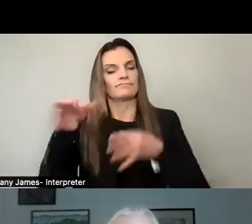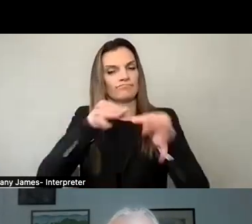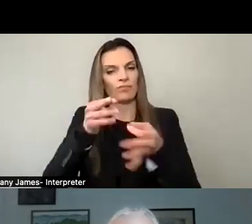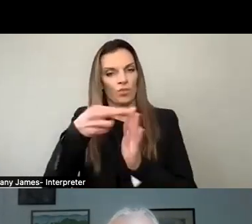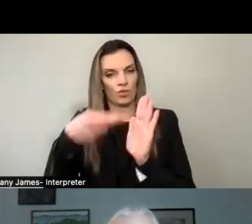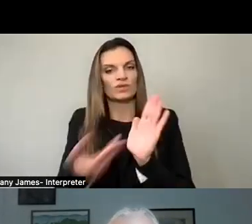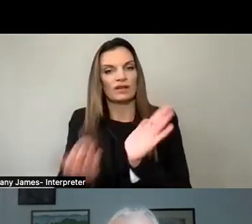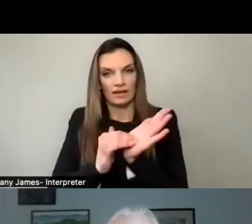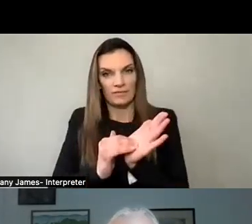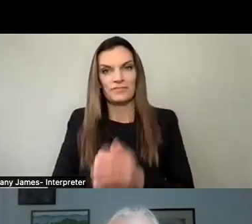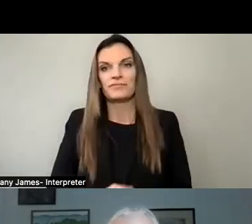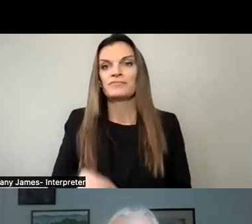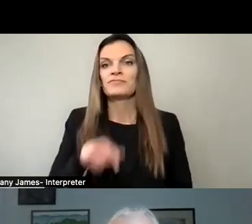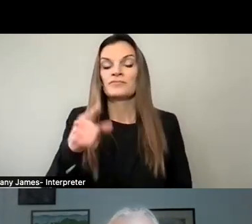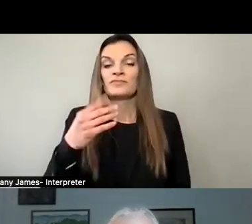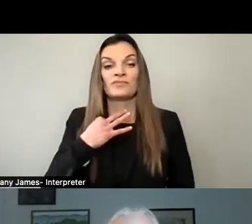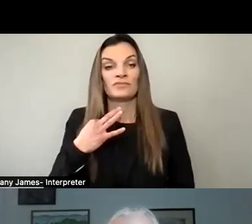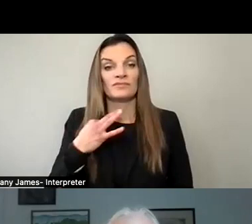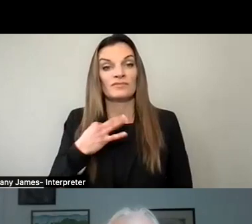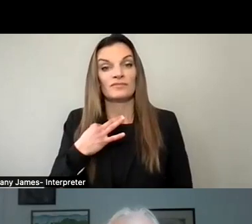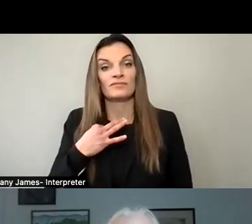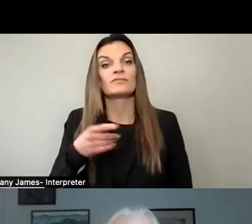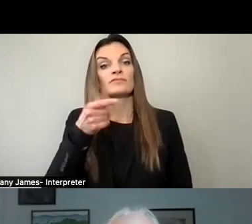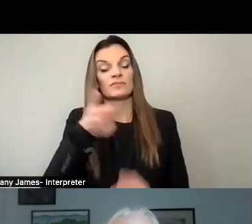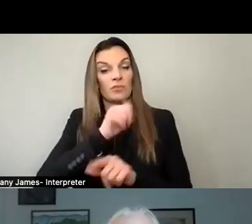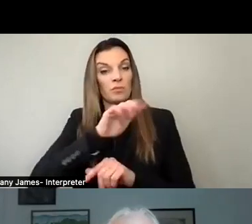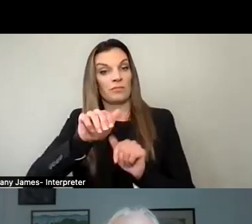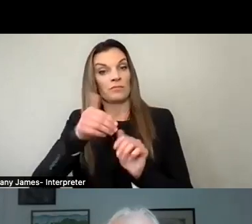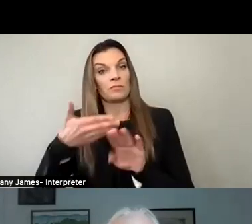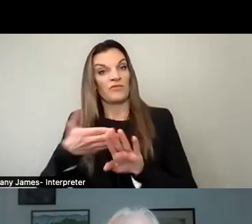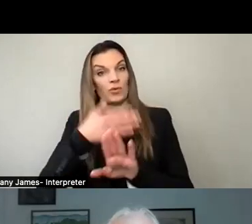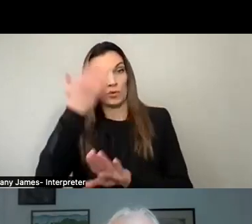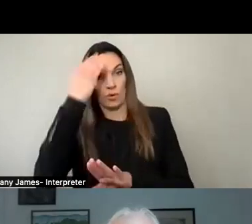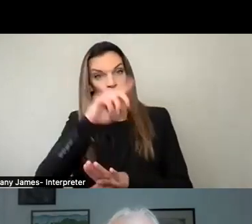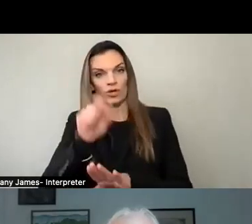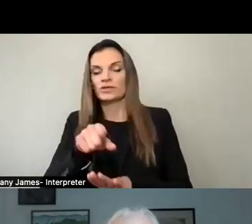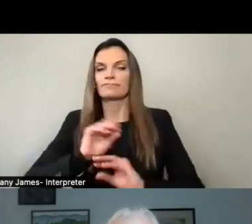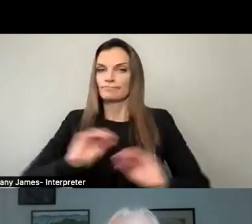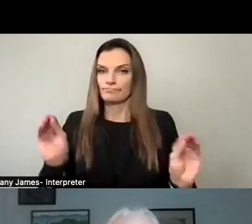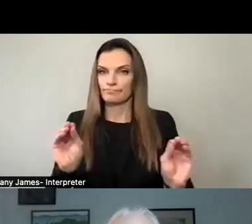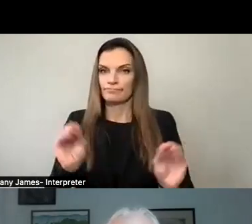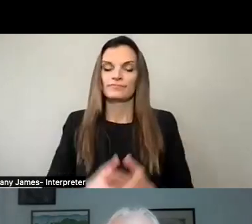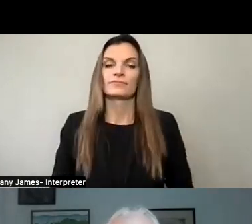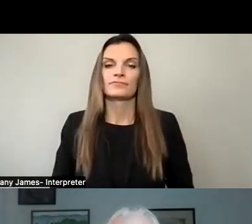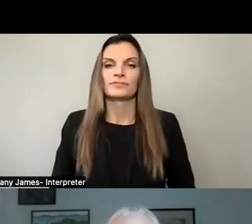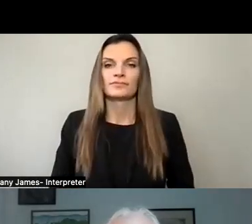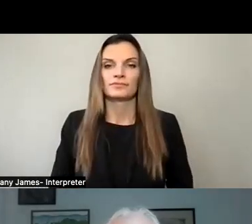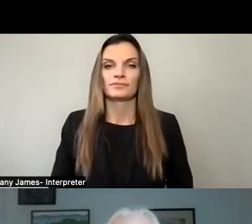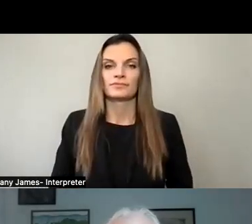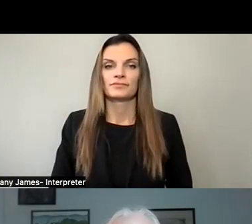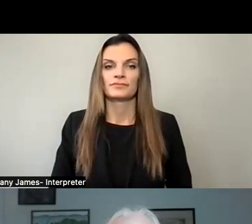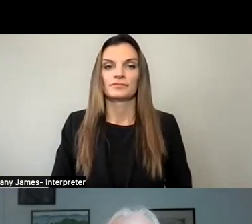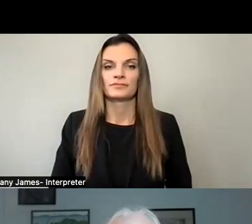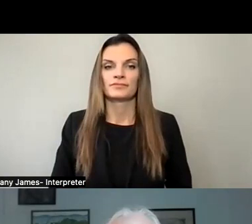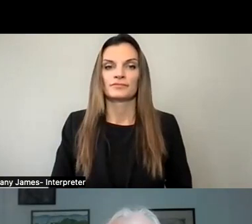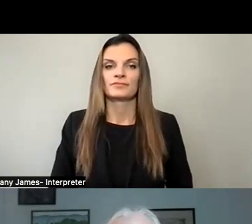Please note that the candidates have not been provided with any of the questions ahead of time. Finally, except for the